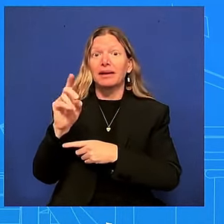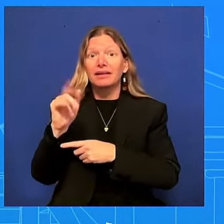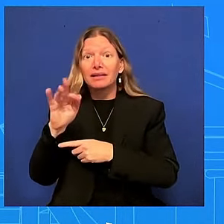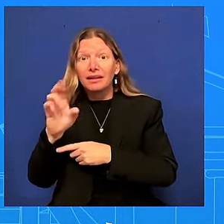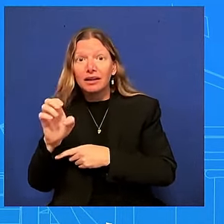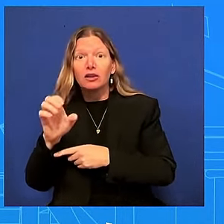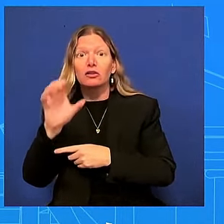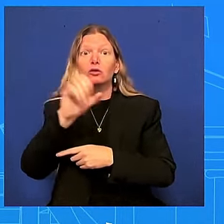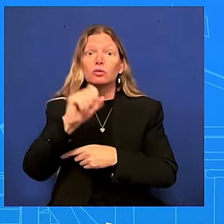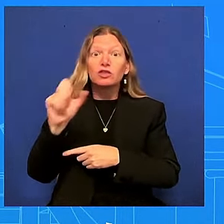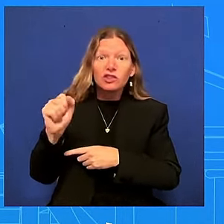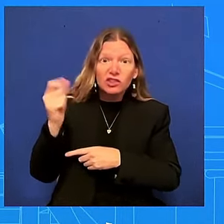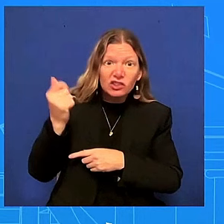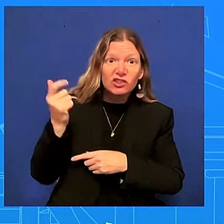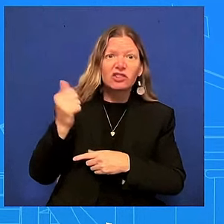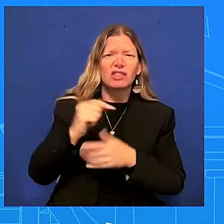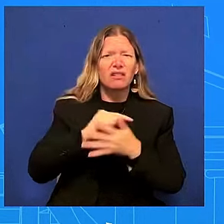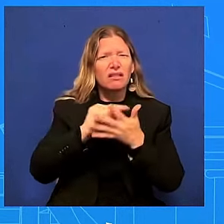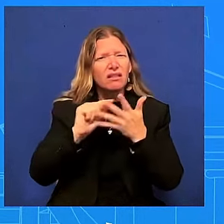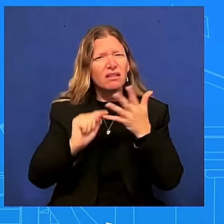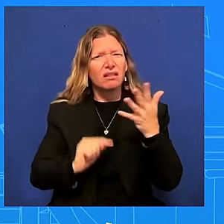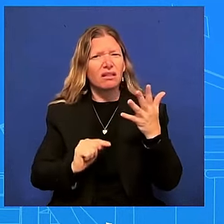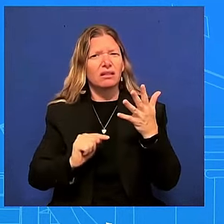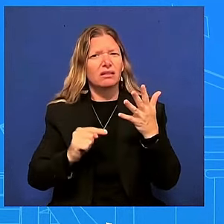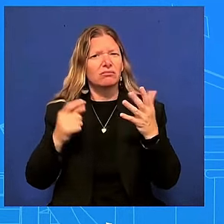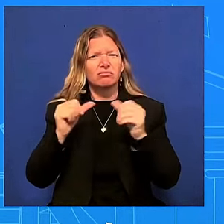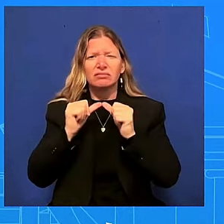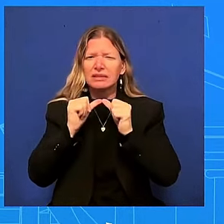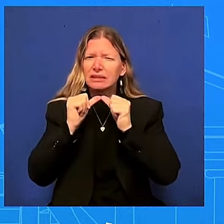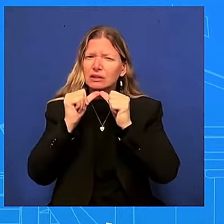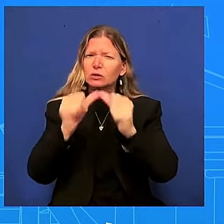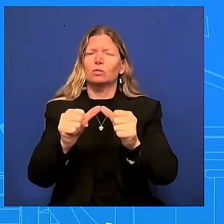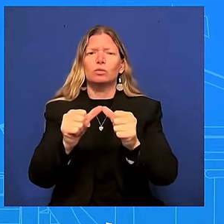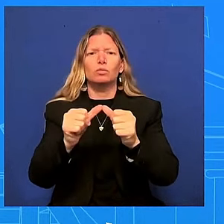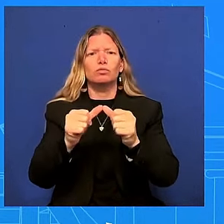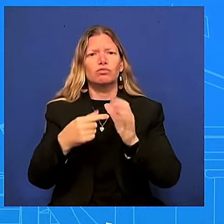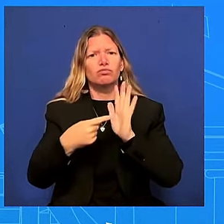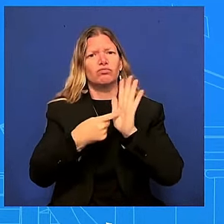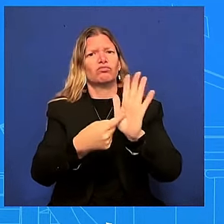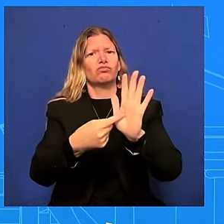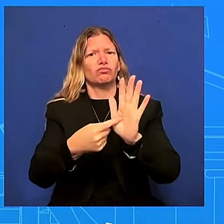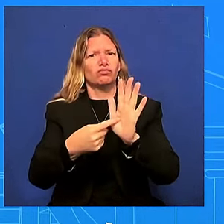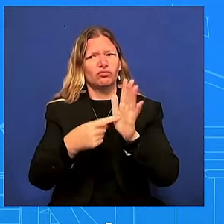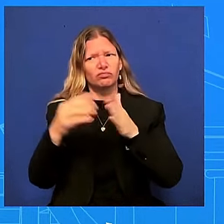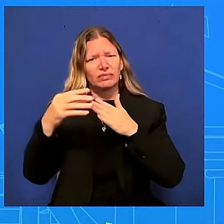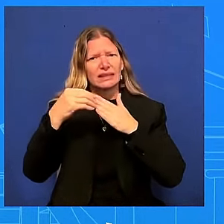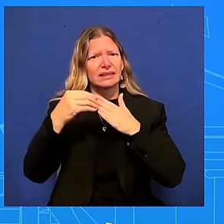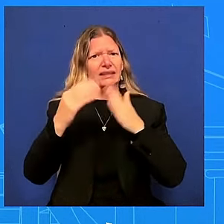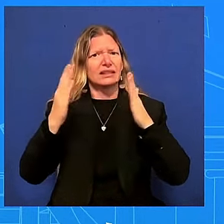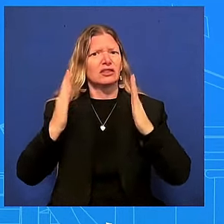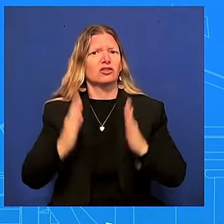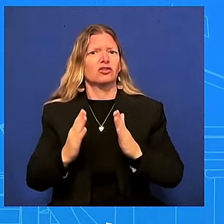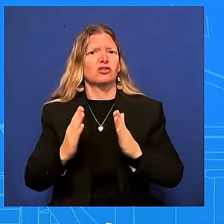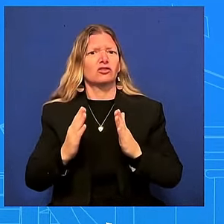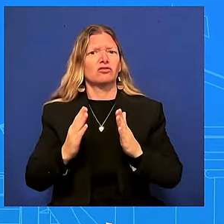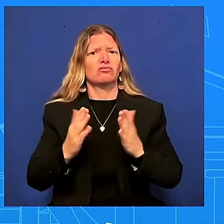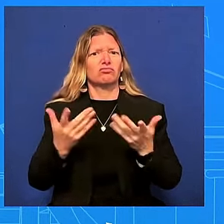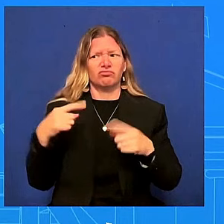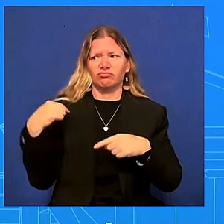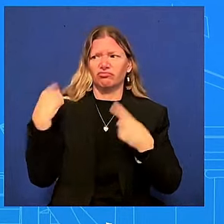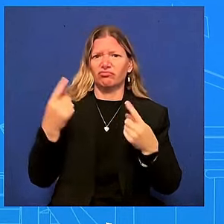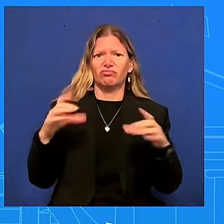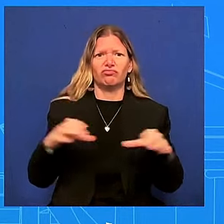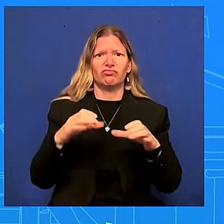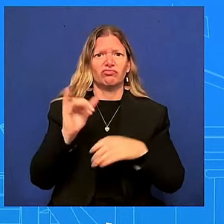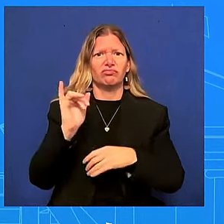this president has been able to do and turn you know turn around uh the mess the mess that this last